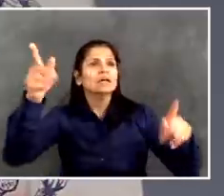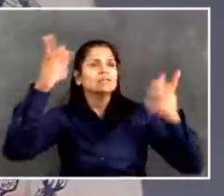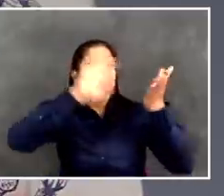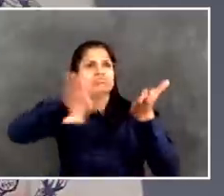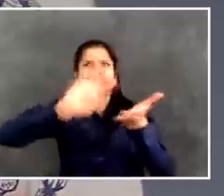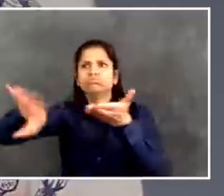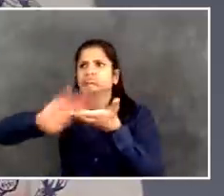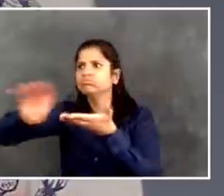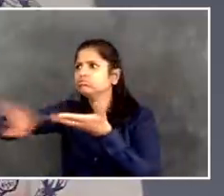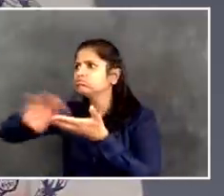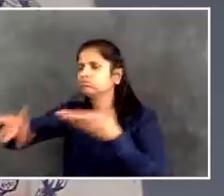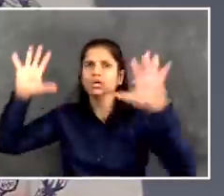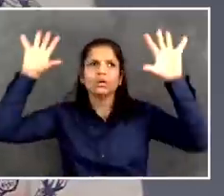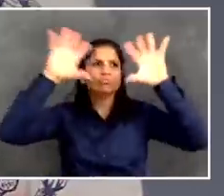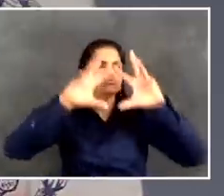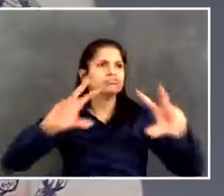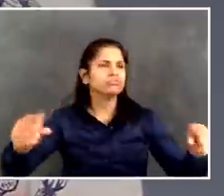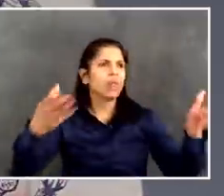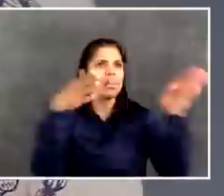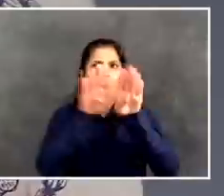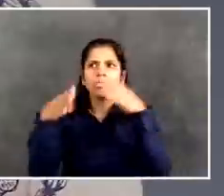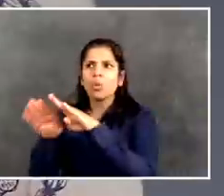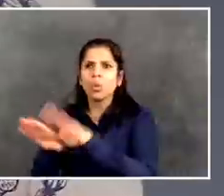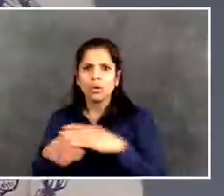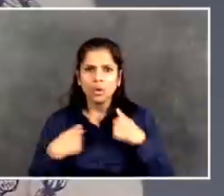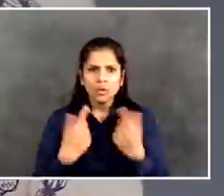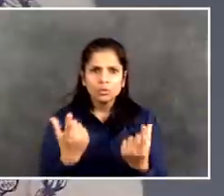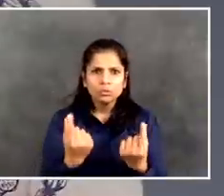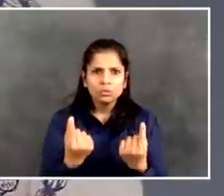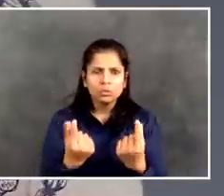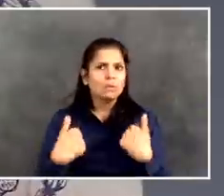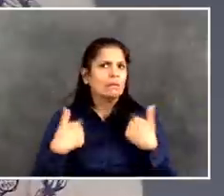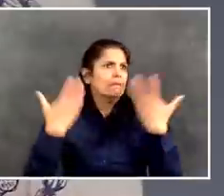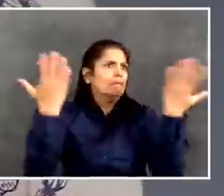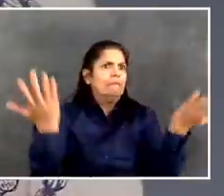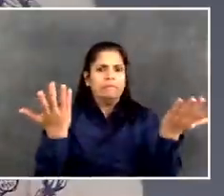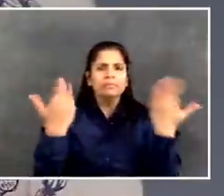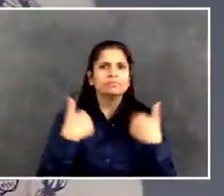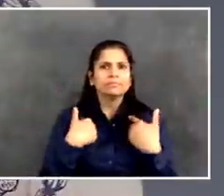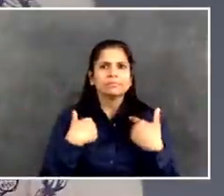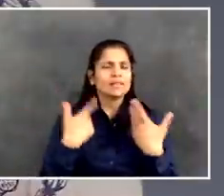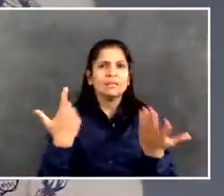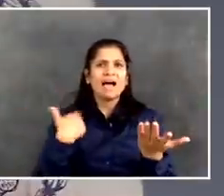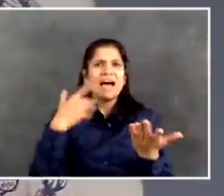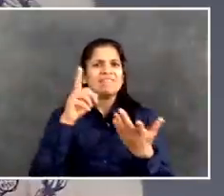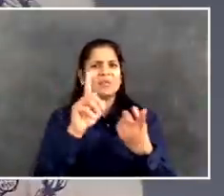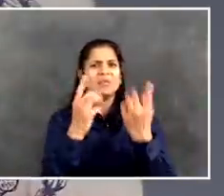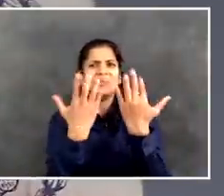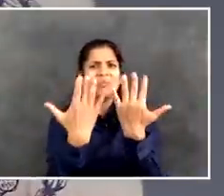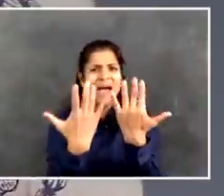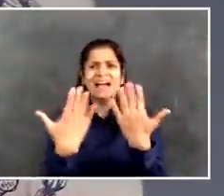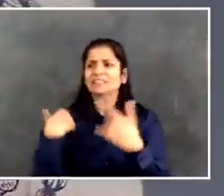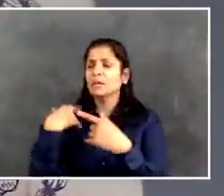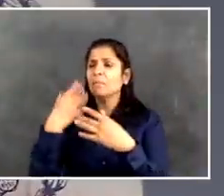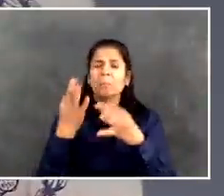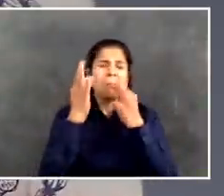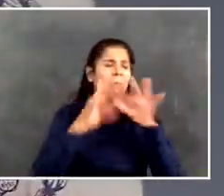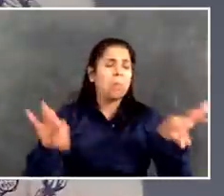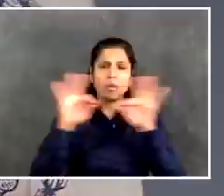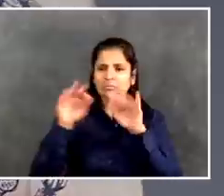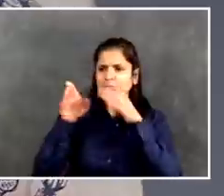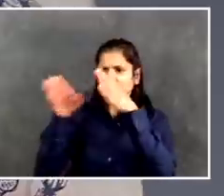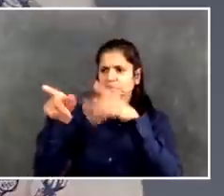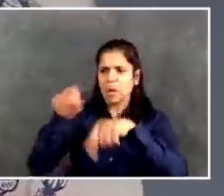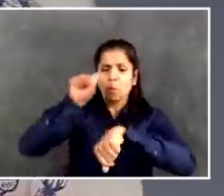who are working are either doing work from home or God forbid many of them just don't have a job anymore. So we couldn't